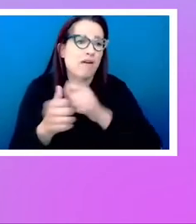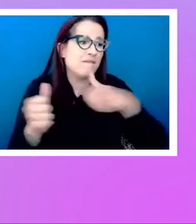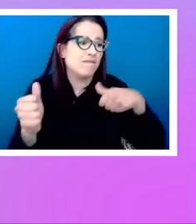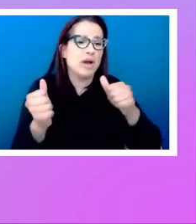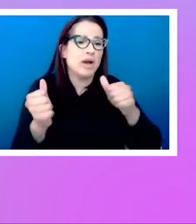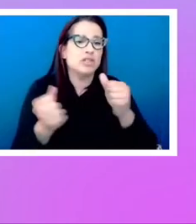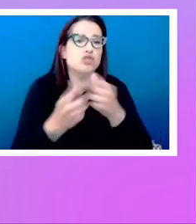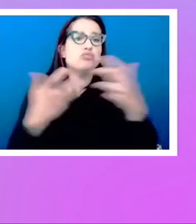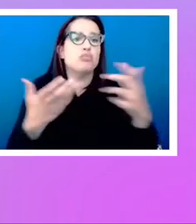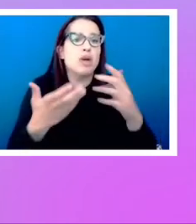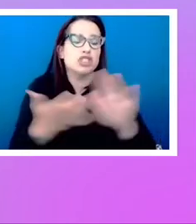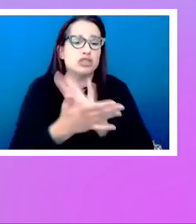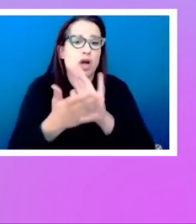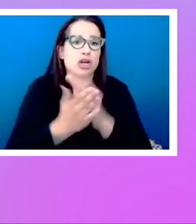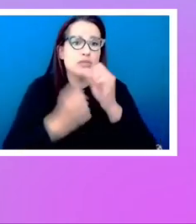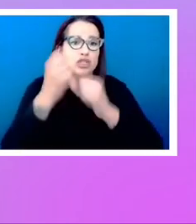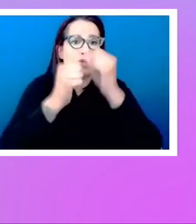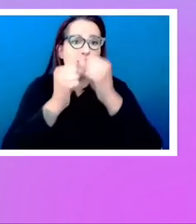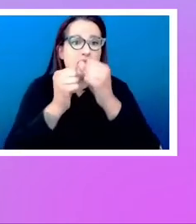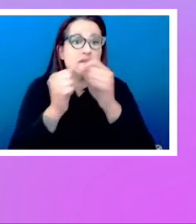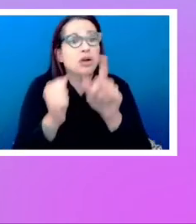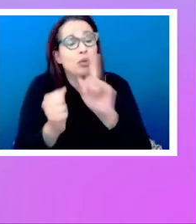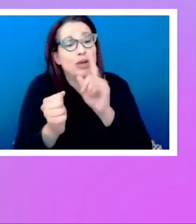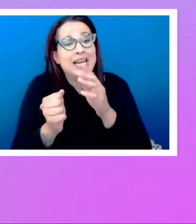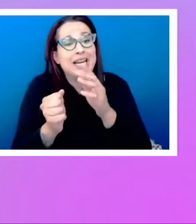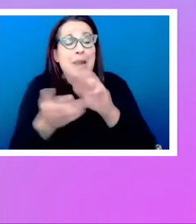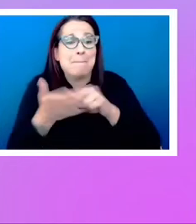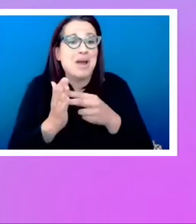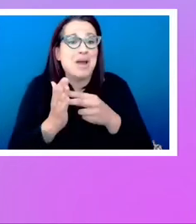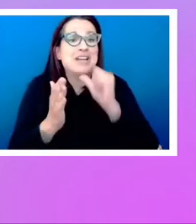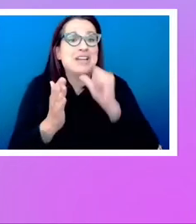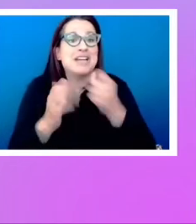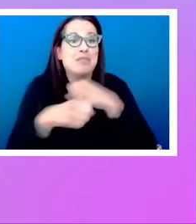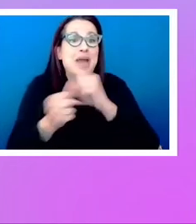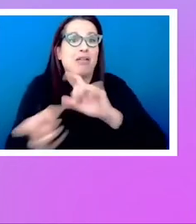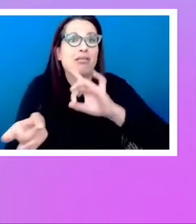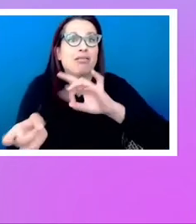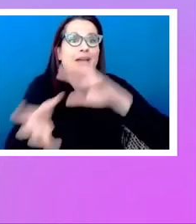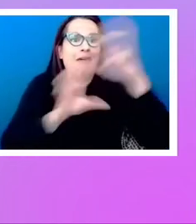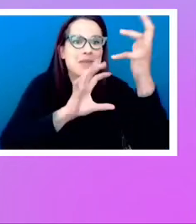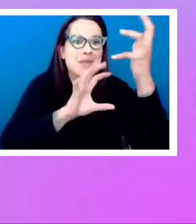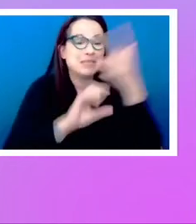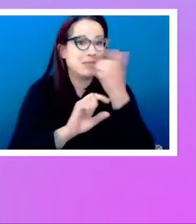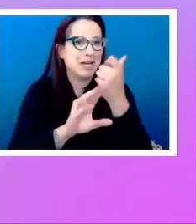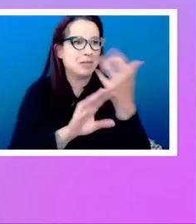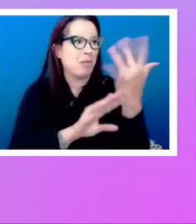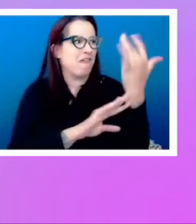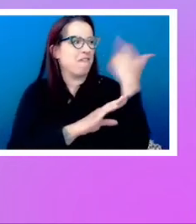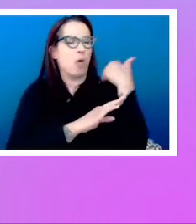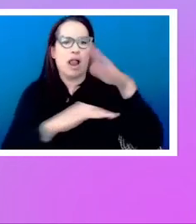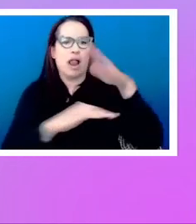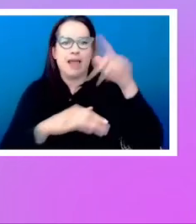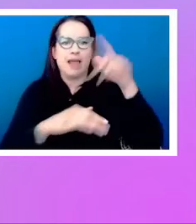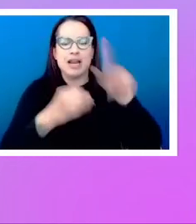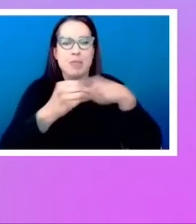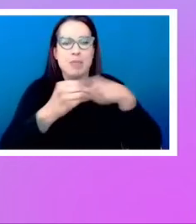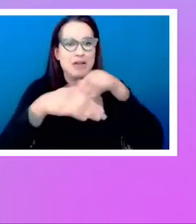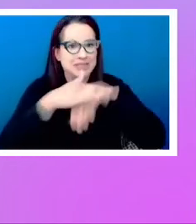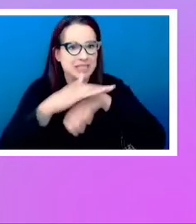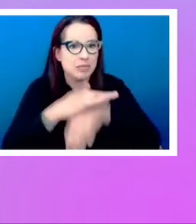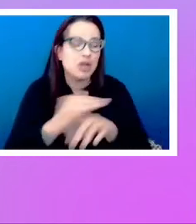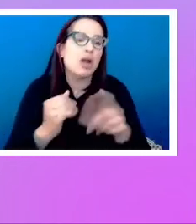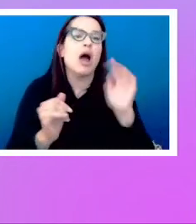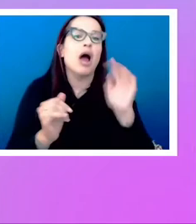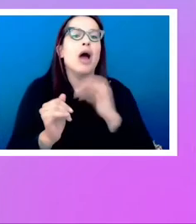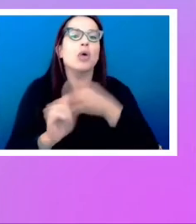it stopped us all making an awful mess. Because, you know, in the early days, we weren't really thinking about accessibility, we were just thinking about, well, how can we